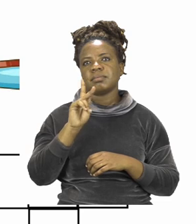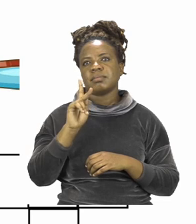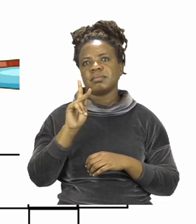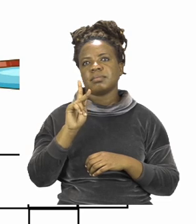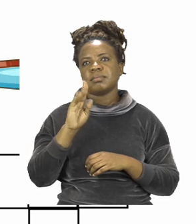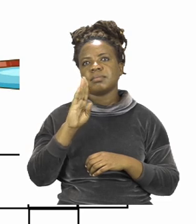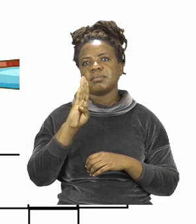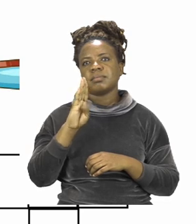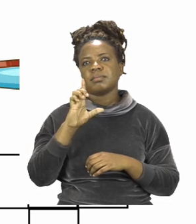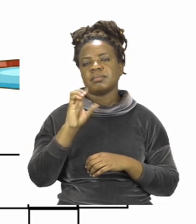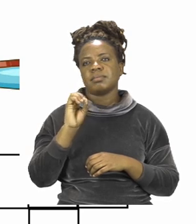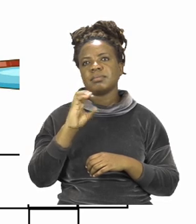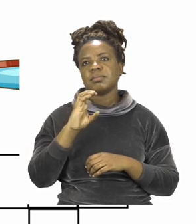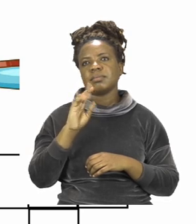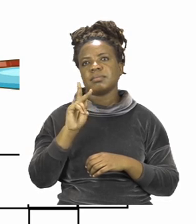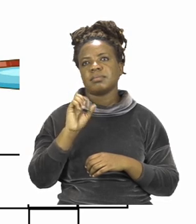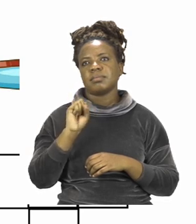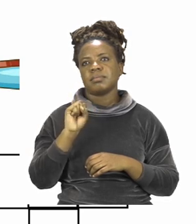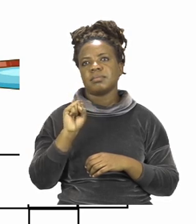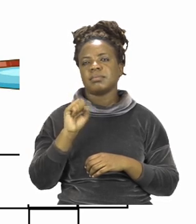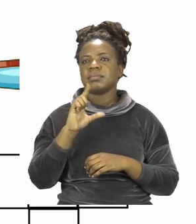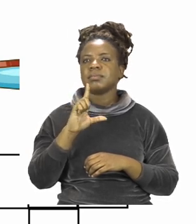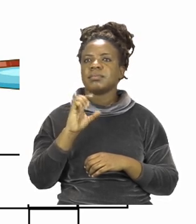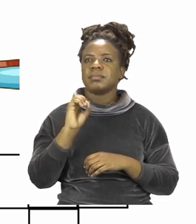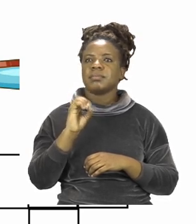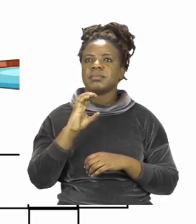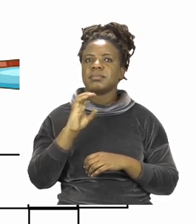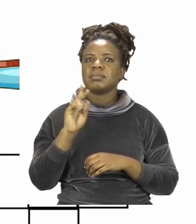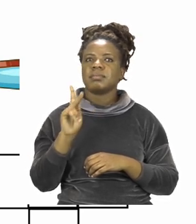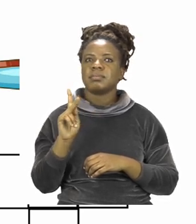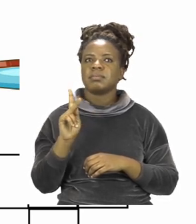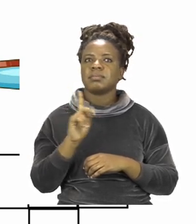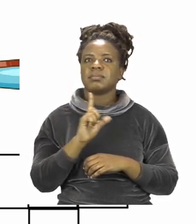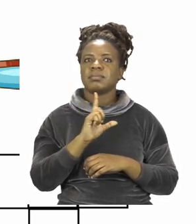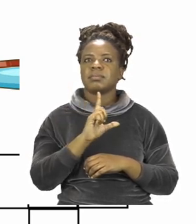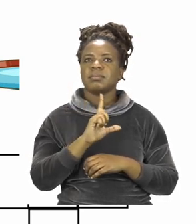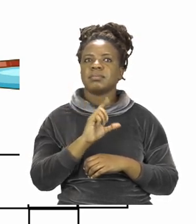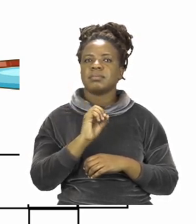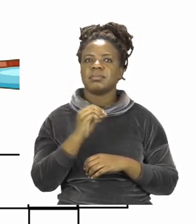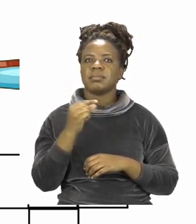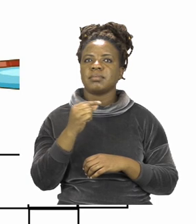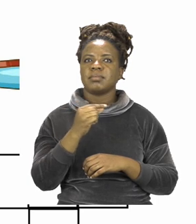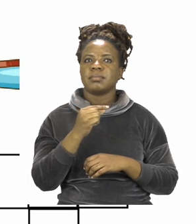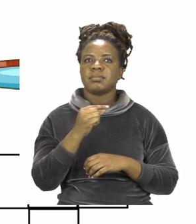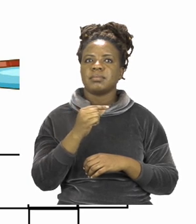blocks, lock, log,